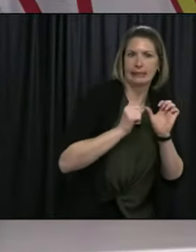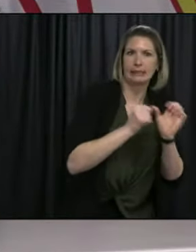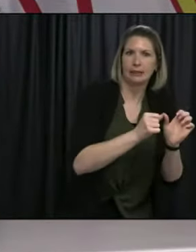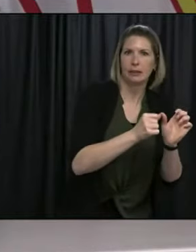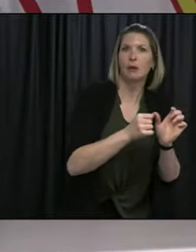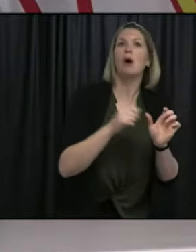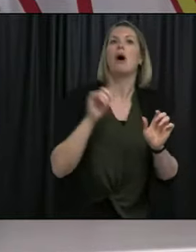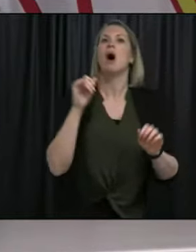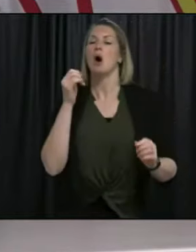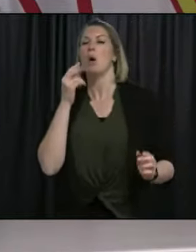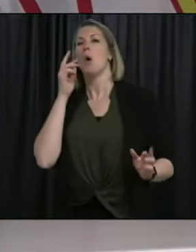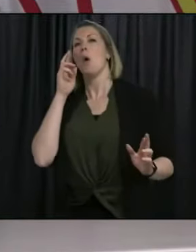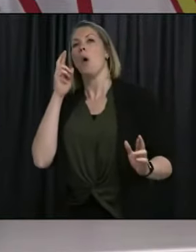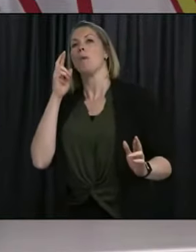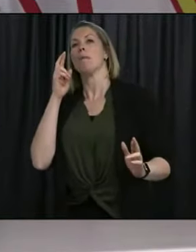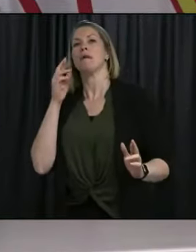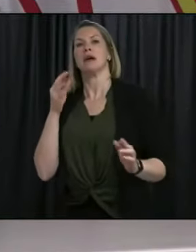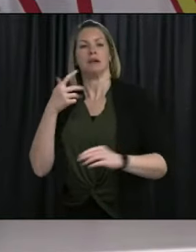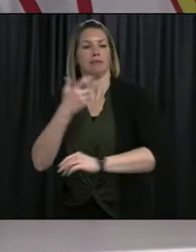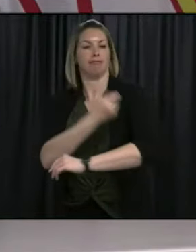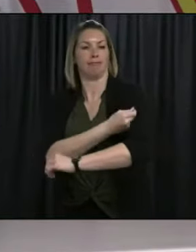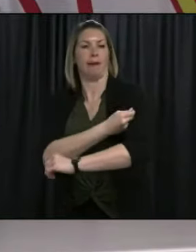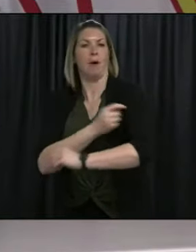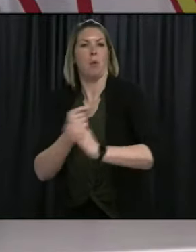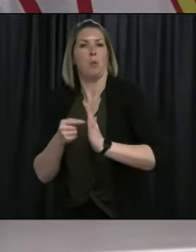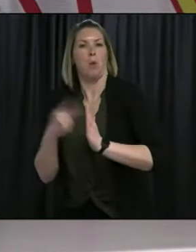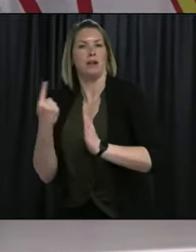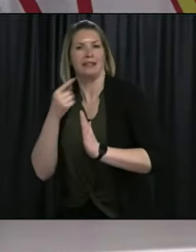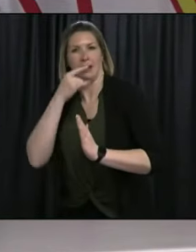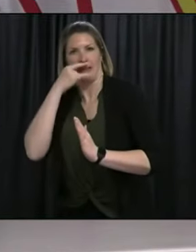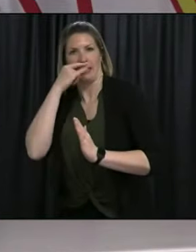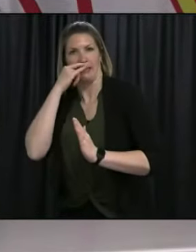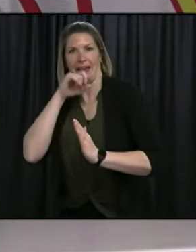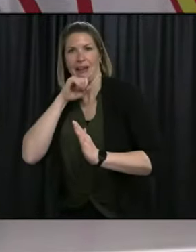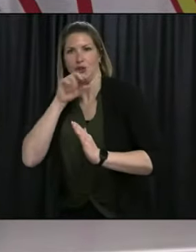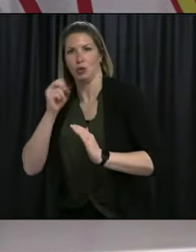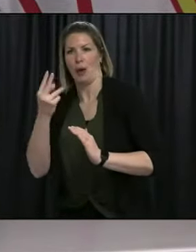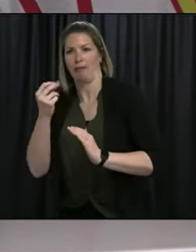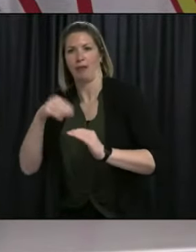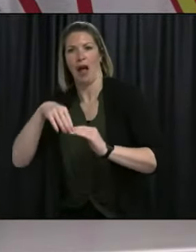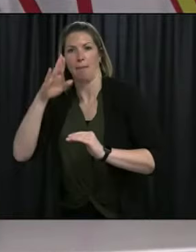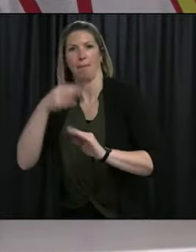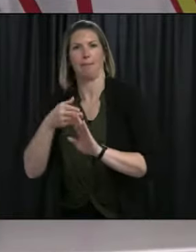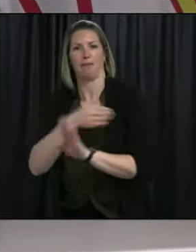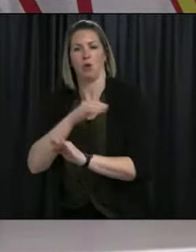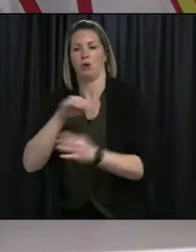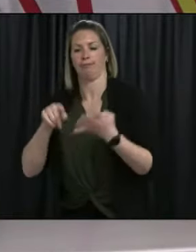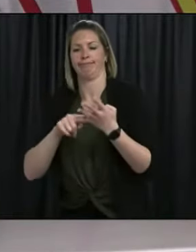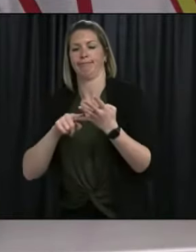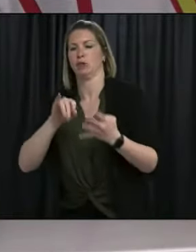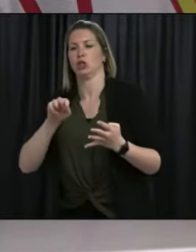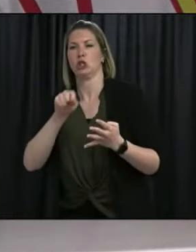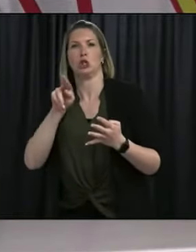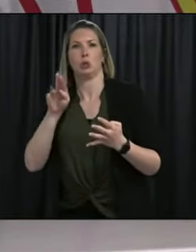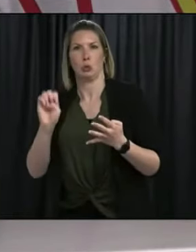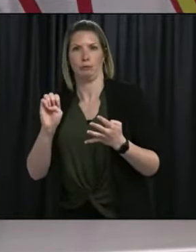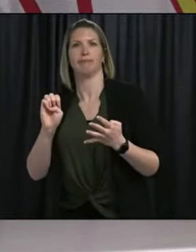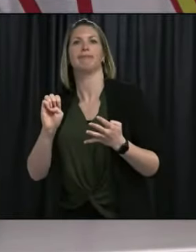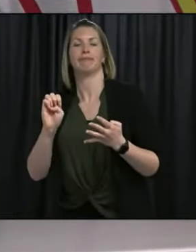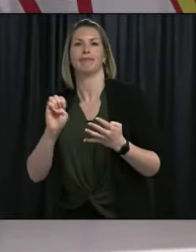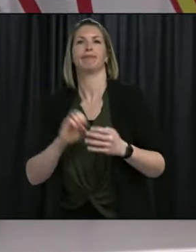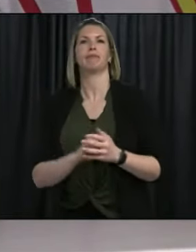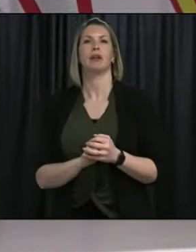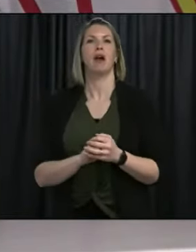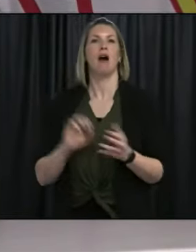before the end of the school year. As a recap, we have six new cases since yesterday's media advisory and the total number of